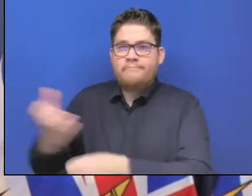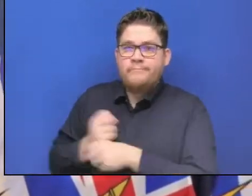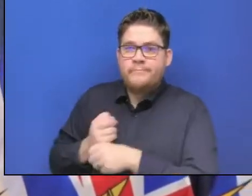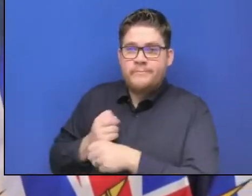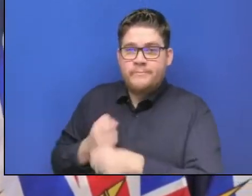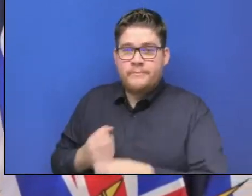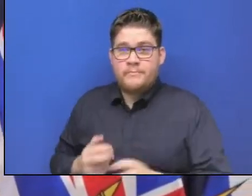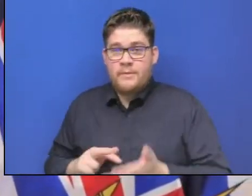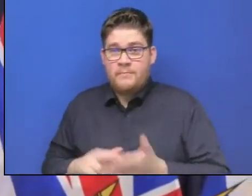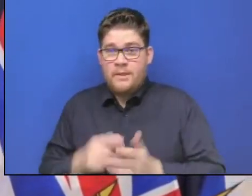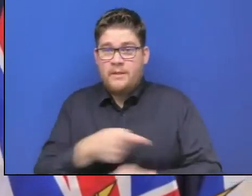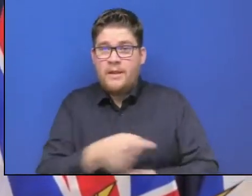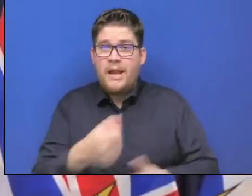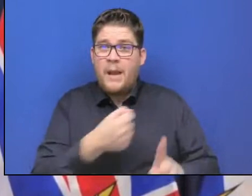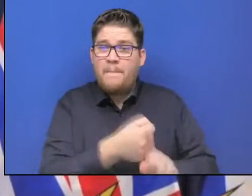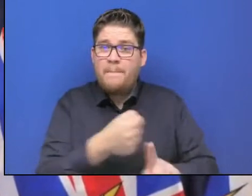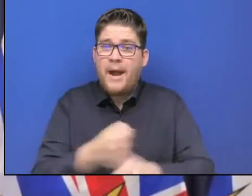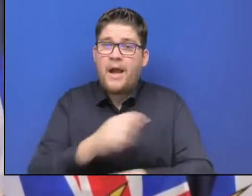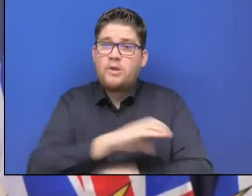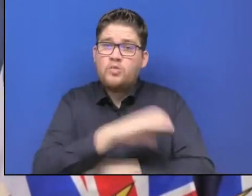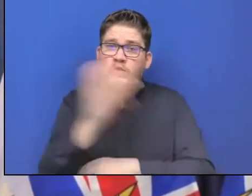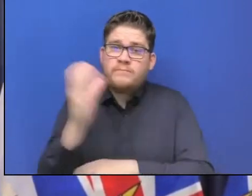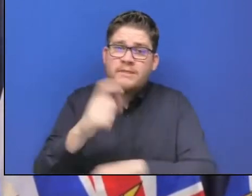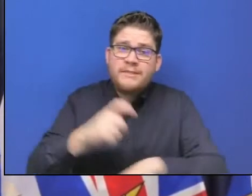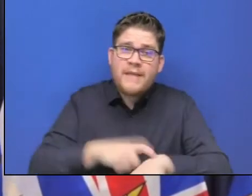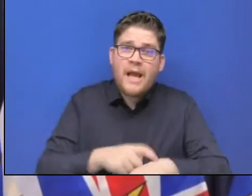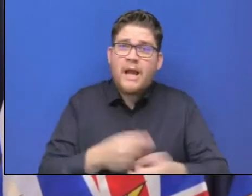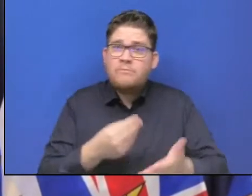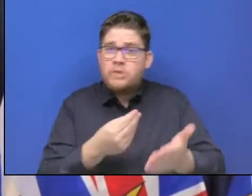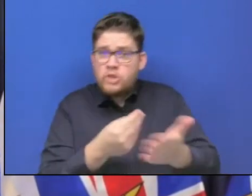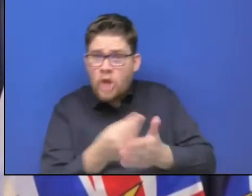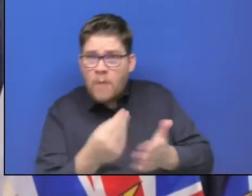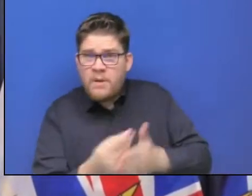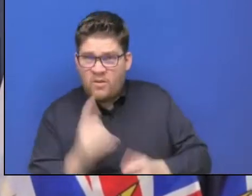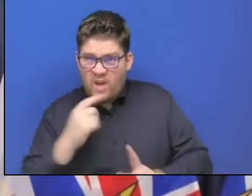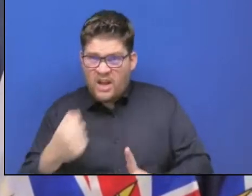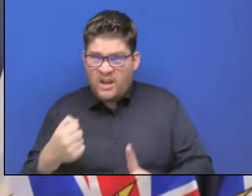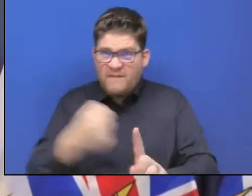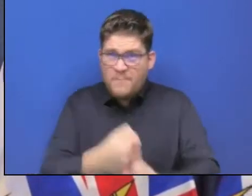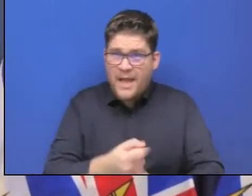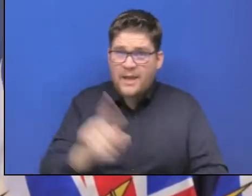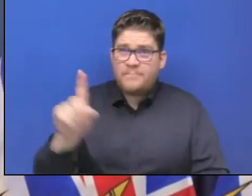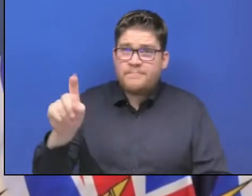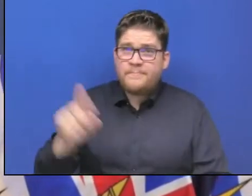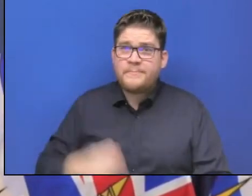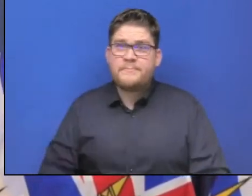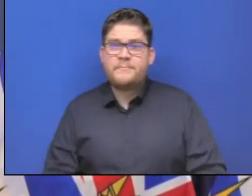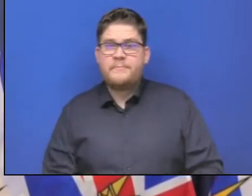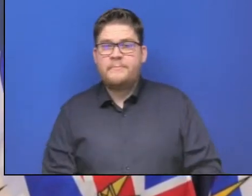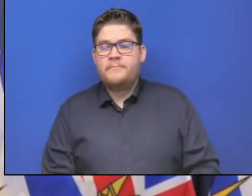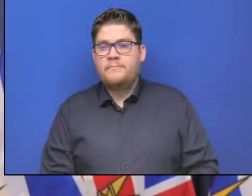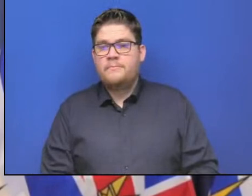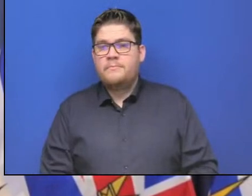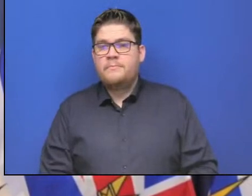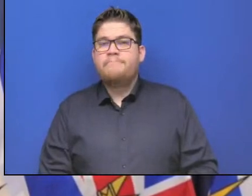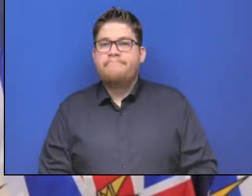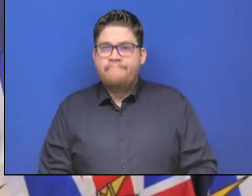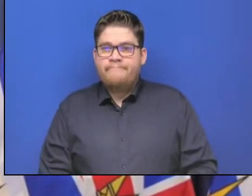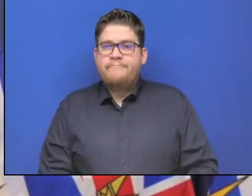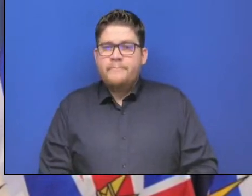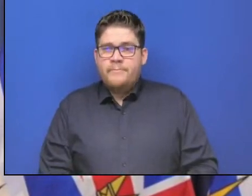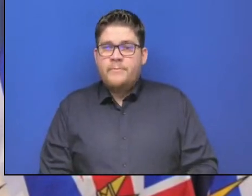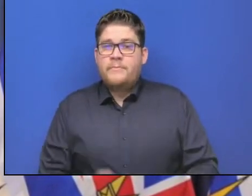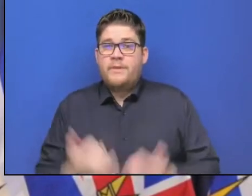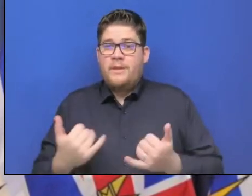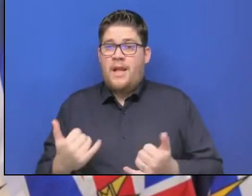impacts in terms of the Christmas retail rush? So all of the efforts to reopen transportation corridors is designed to